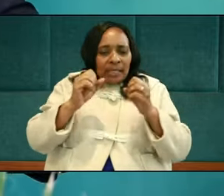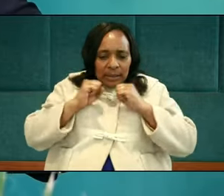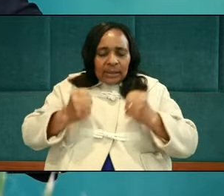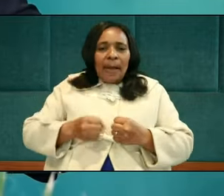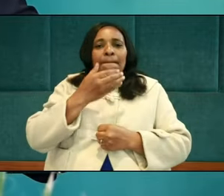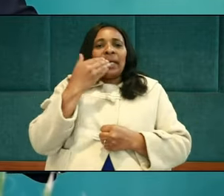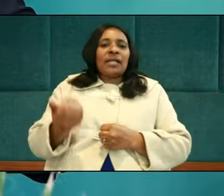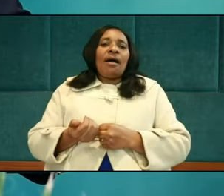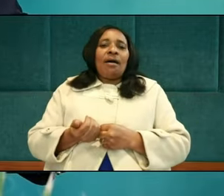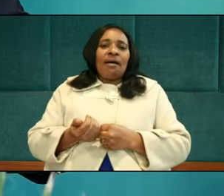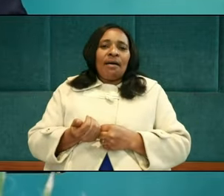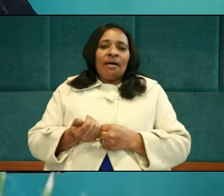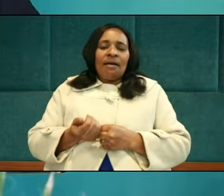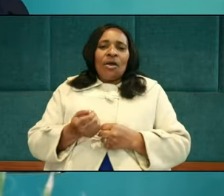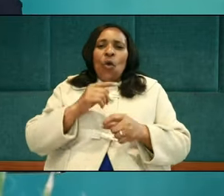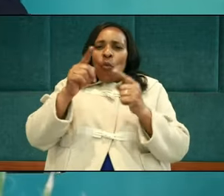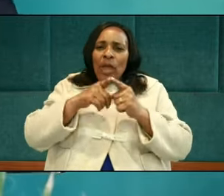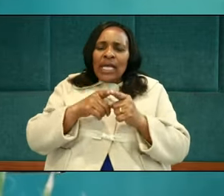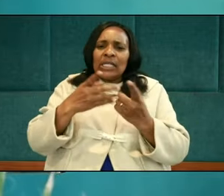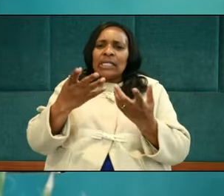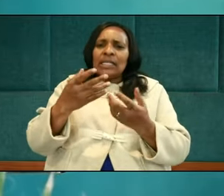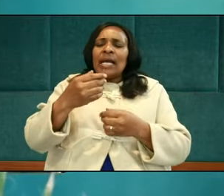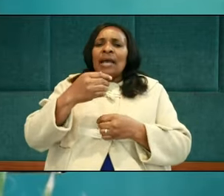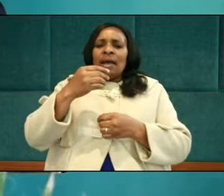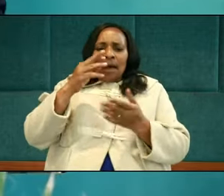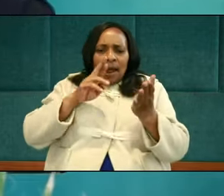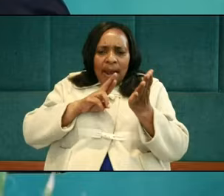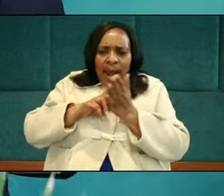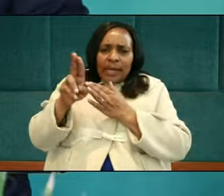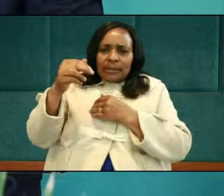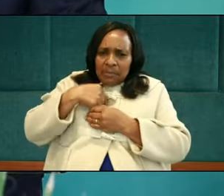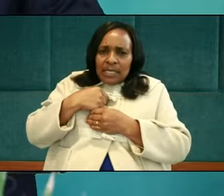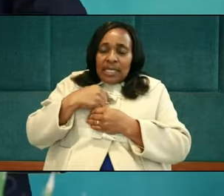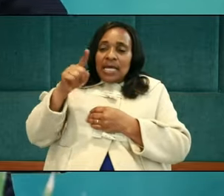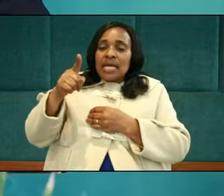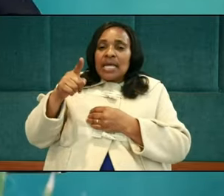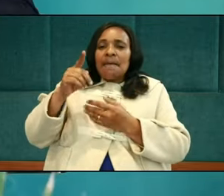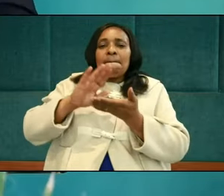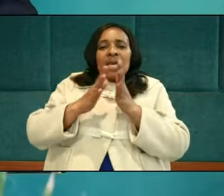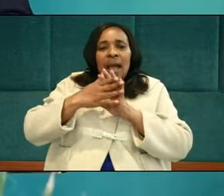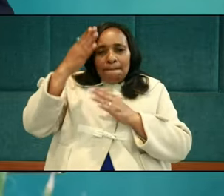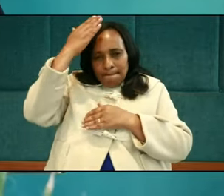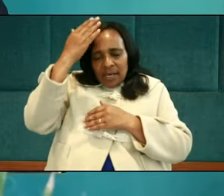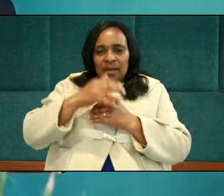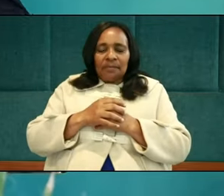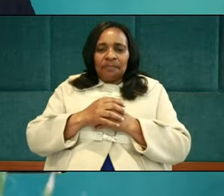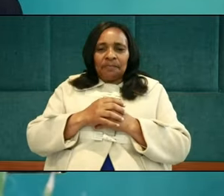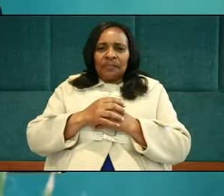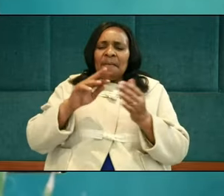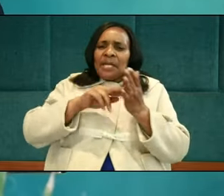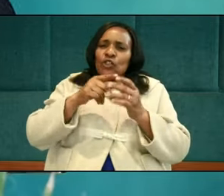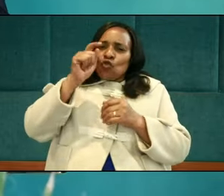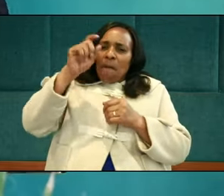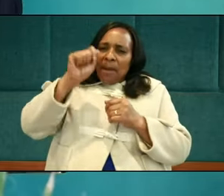it is your right, that's when you must be meek. When it is your turn, that's when you must be meek. You